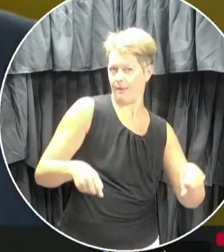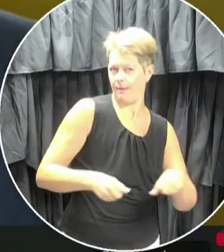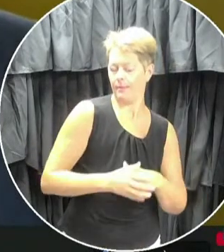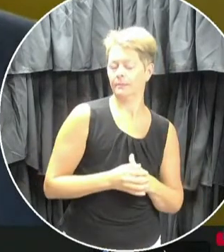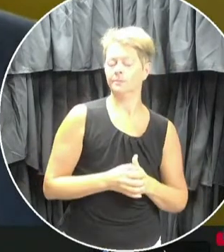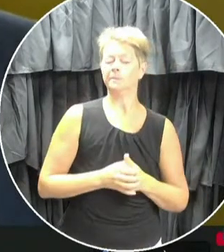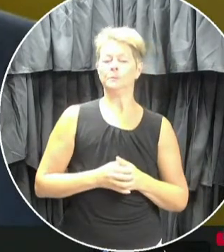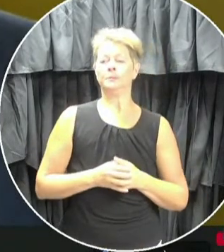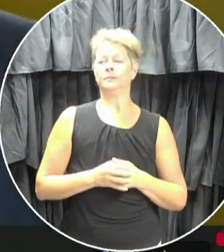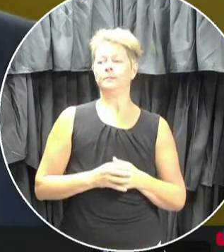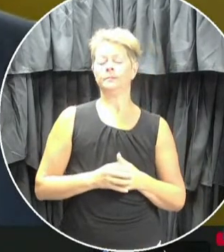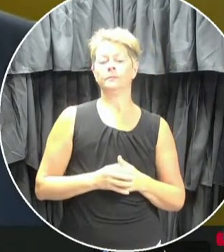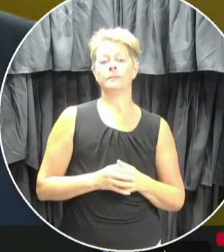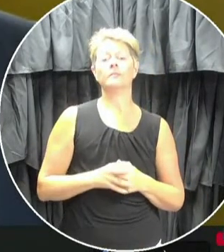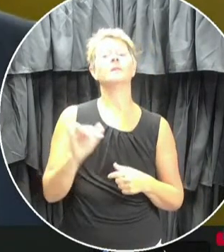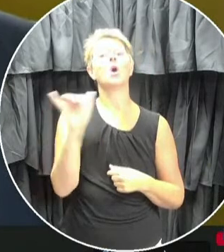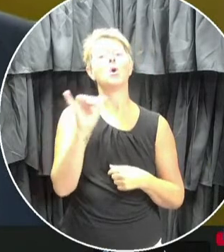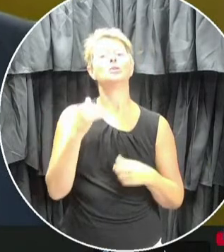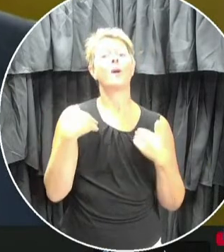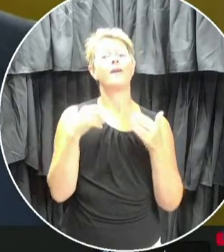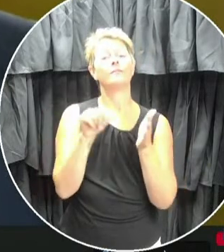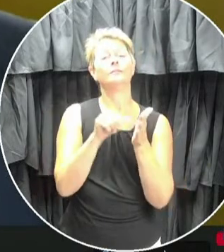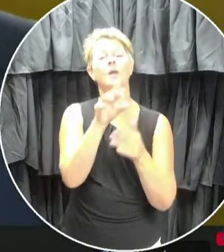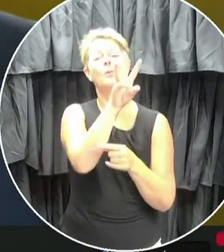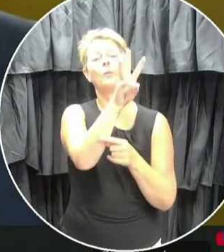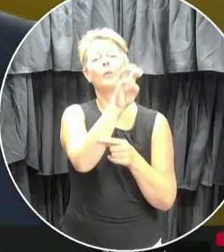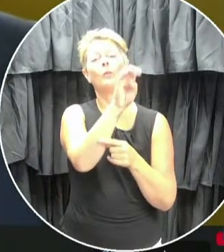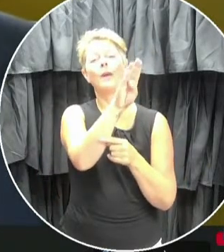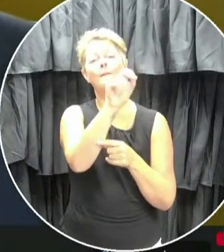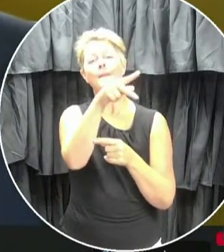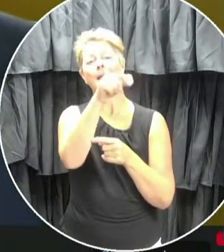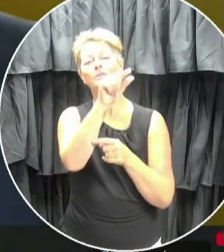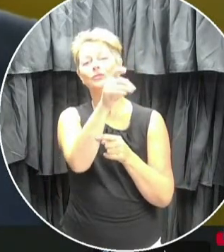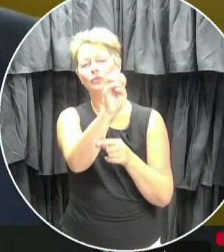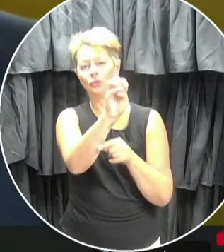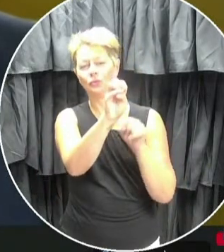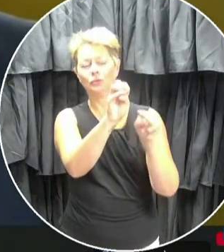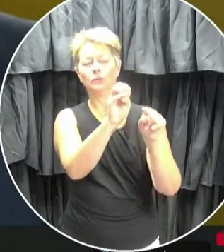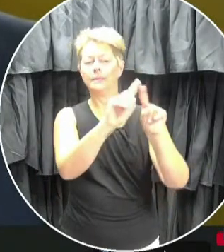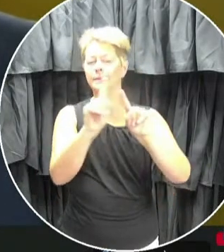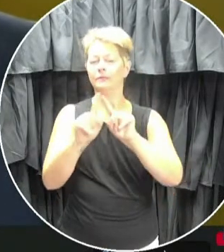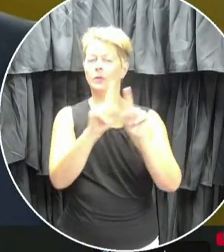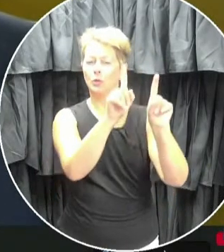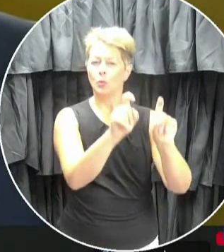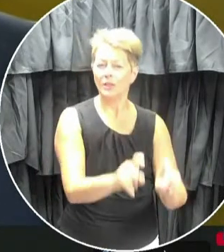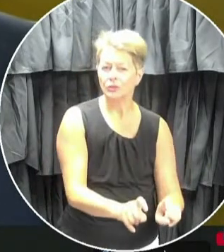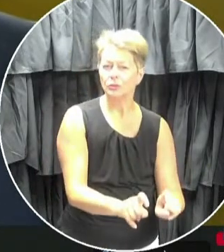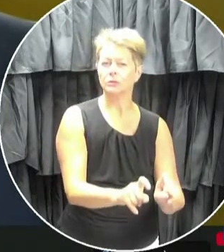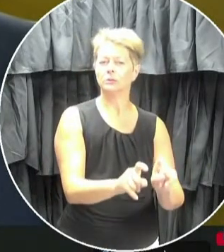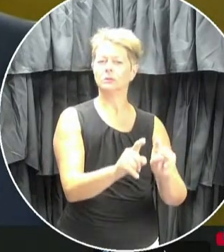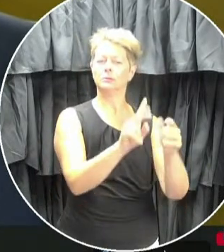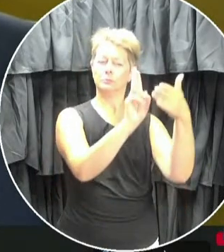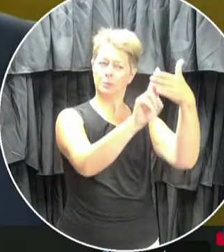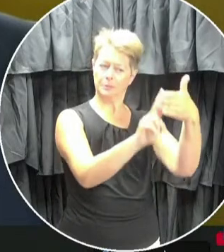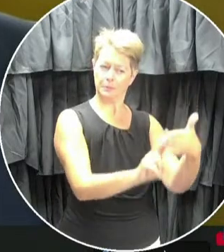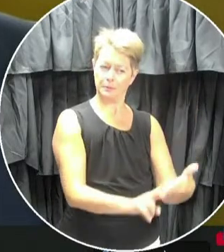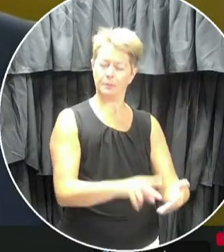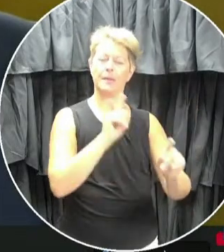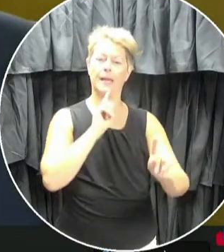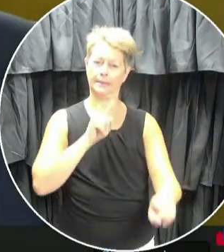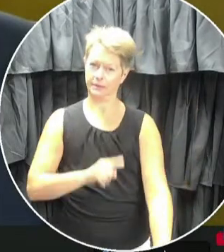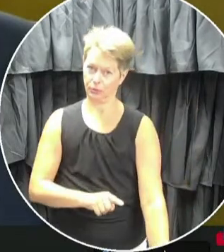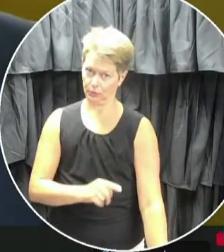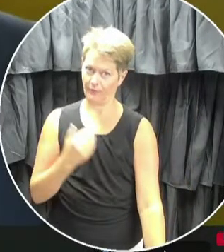We also have developed a web page with frequently asked questions to drill down into some of the main issues and questions posed to us in the past weeks.